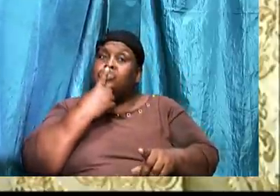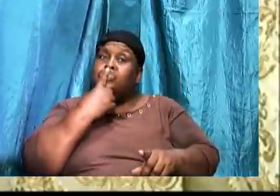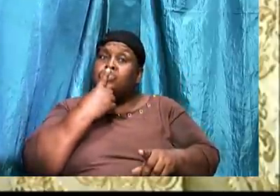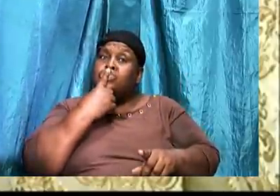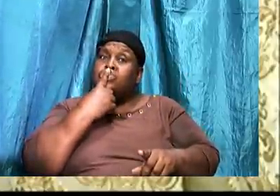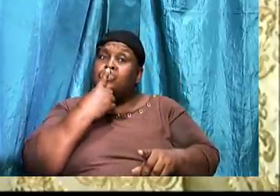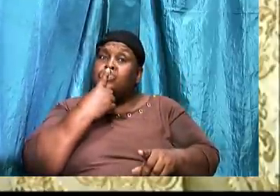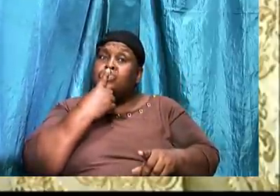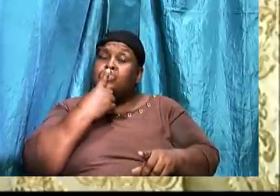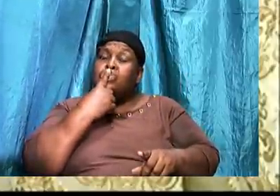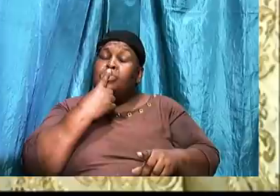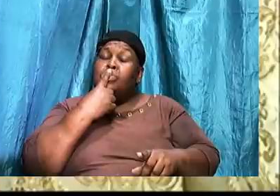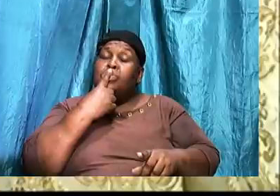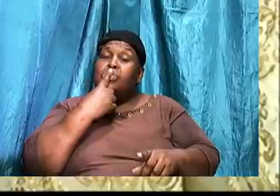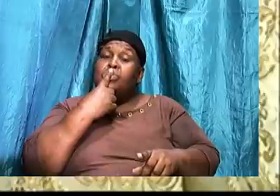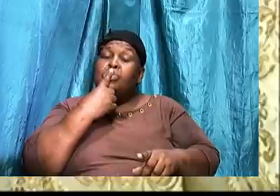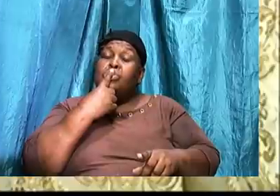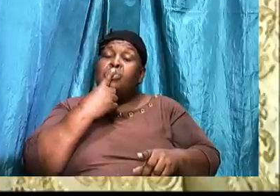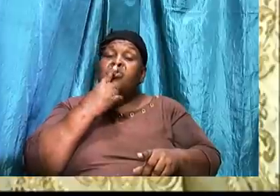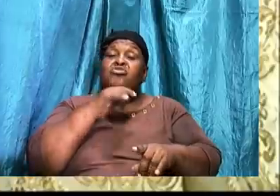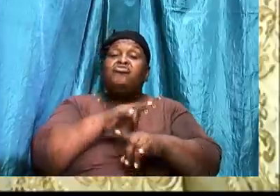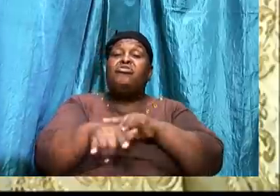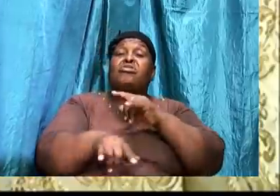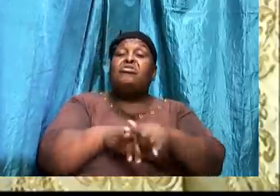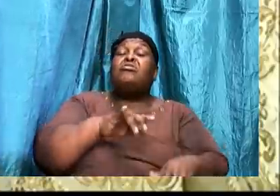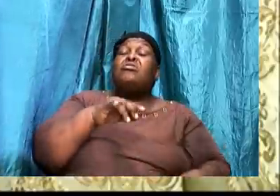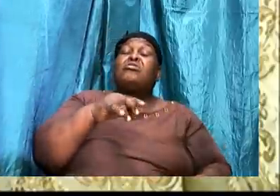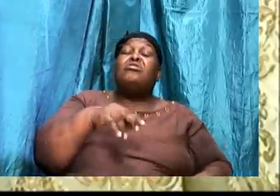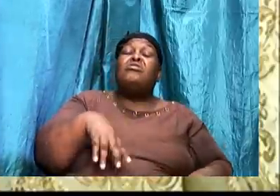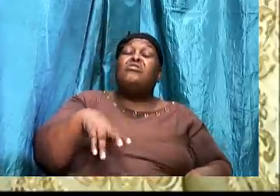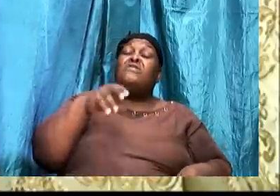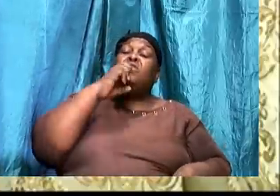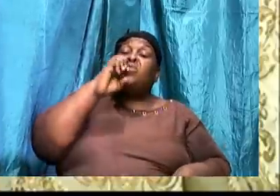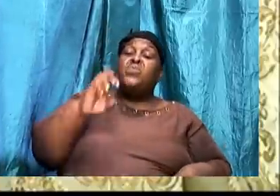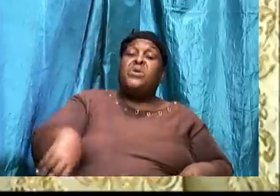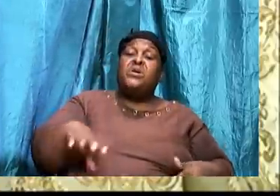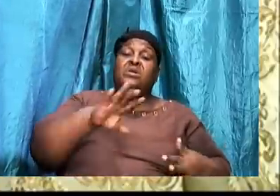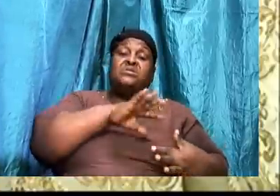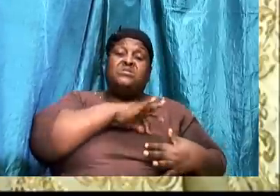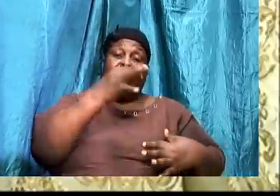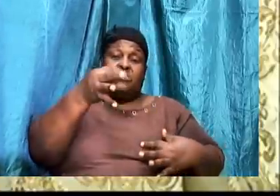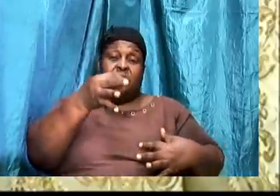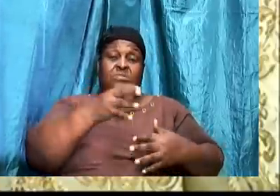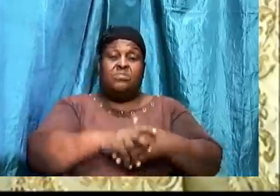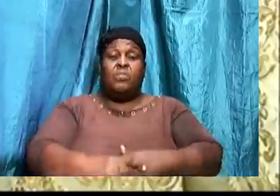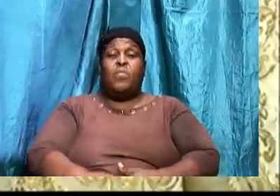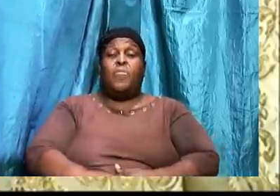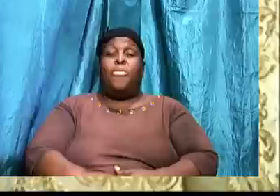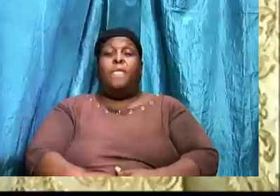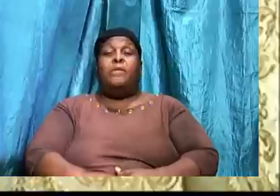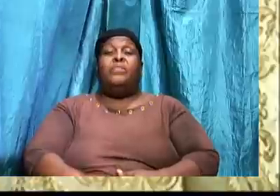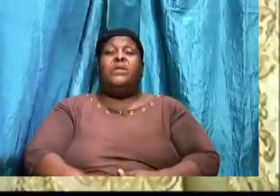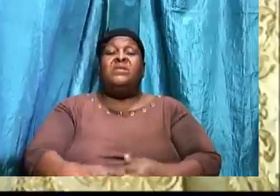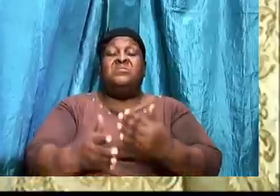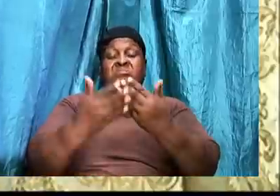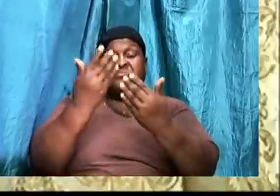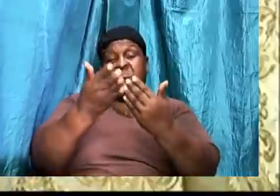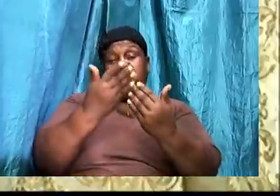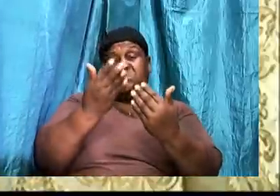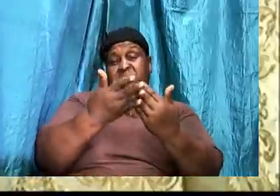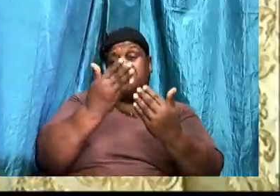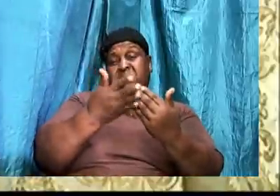the wicked spirits by telling them to be silent in the name of the Lord Jesus Christ. It is a simple matter